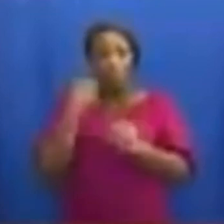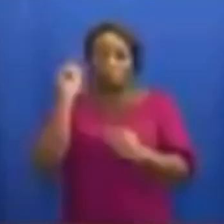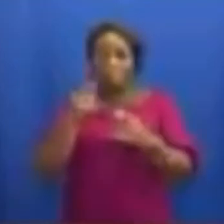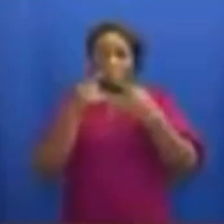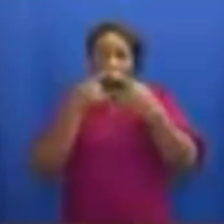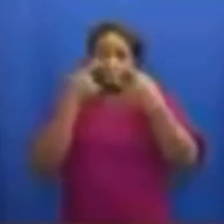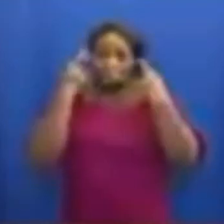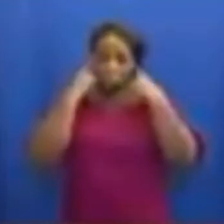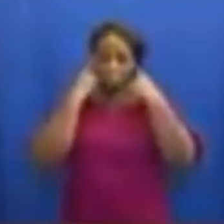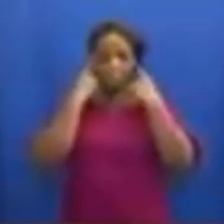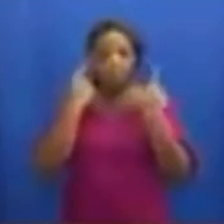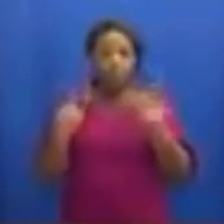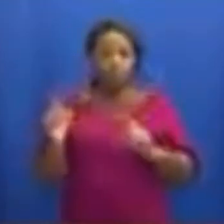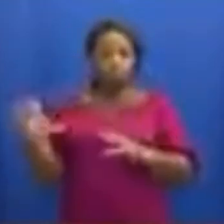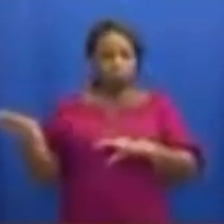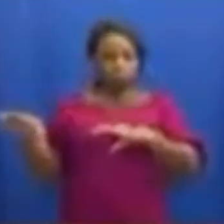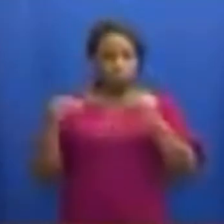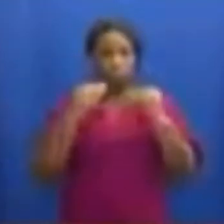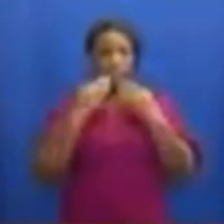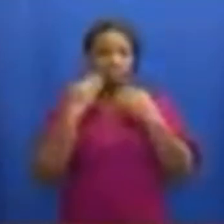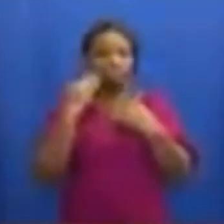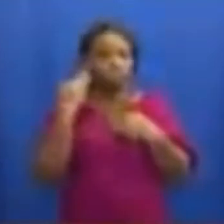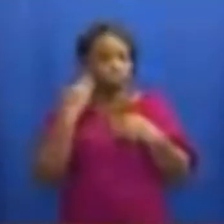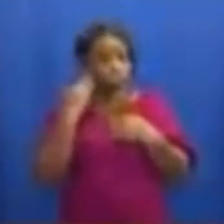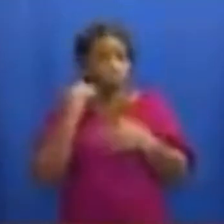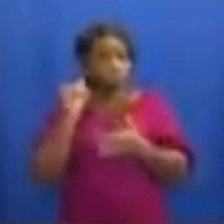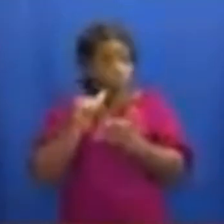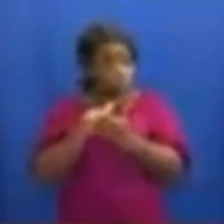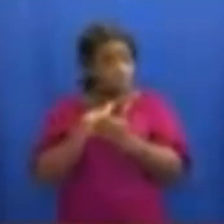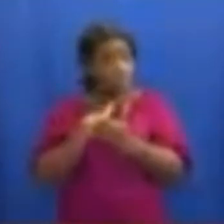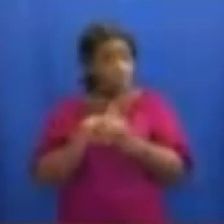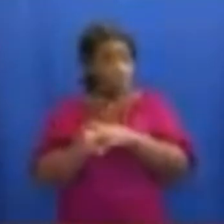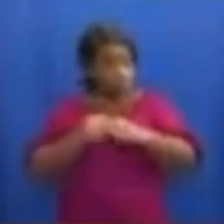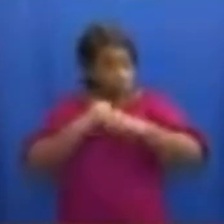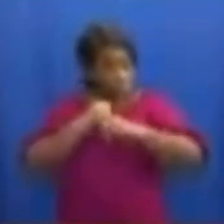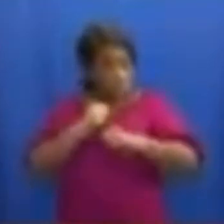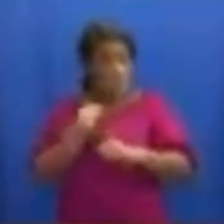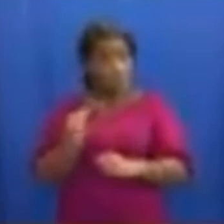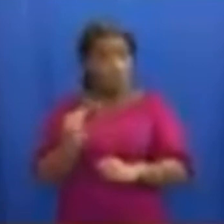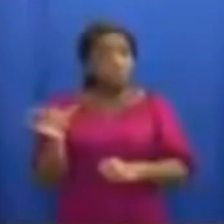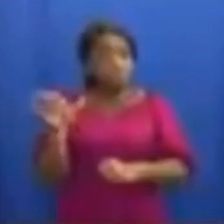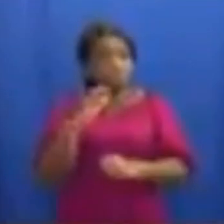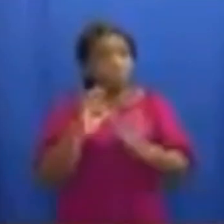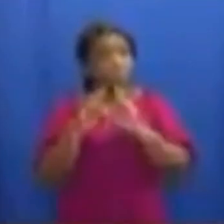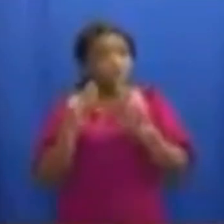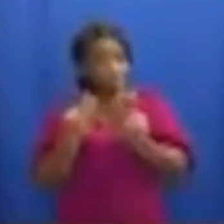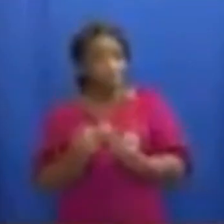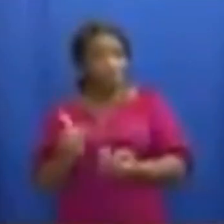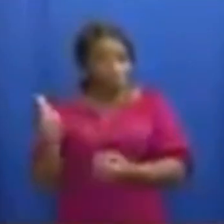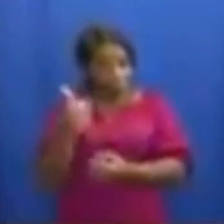the as and all the data in out there are that the in the